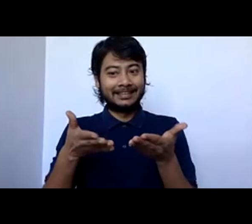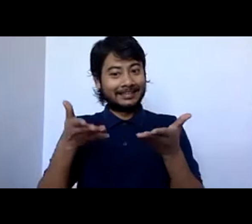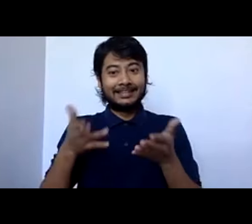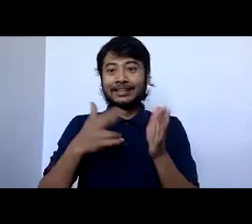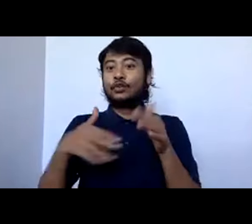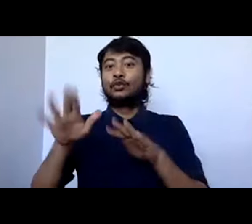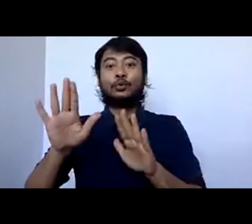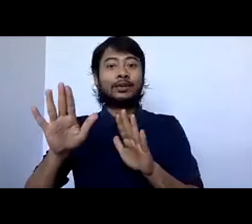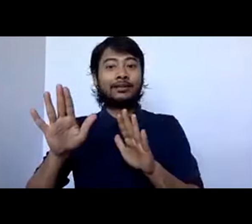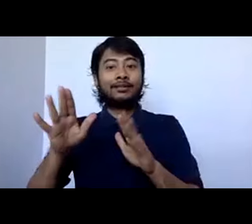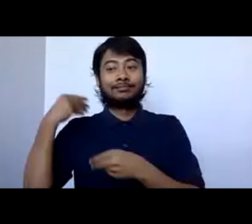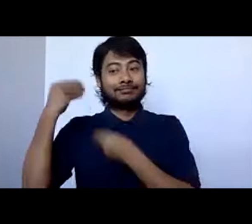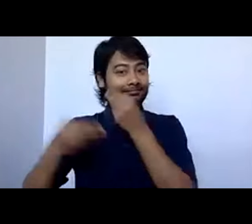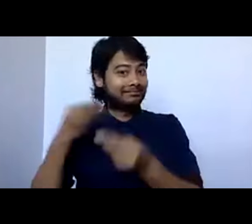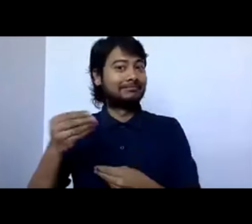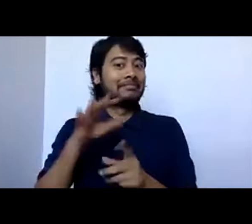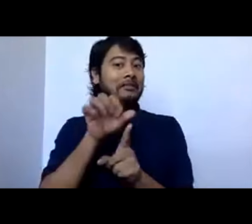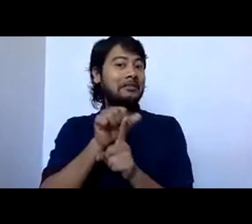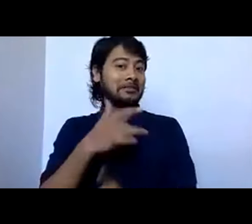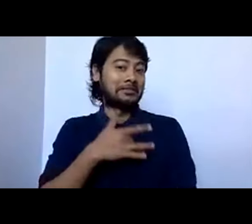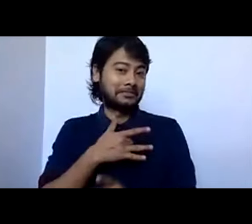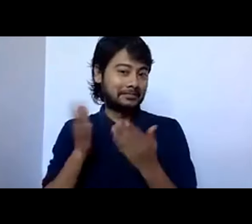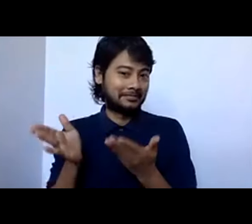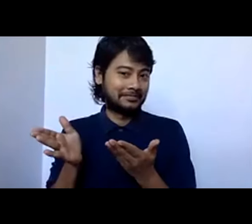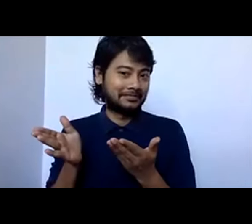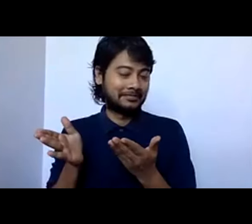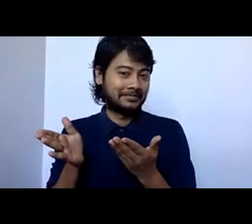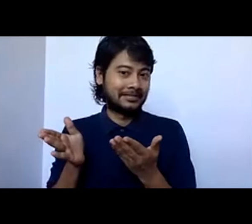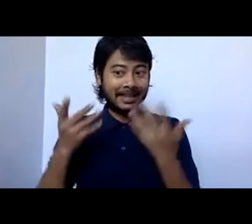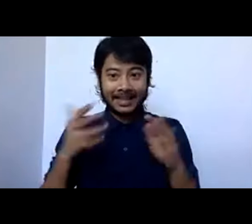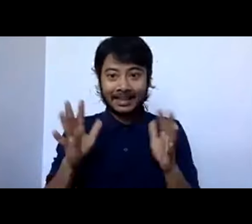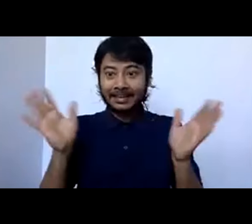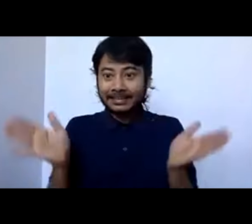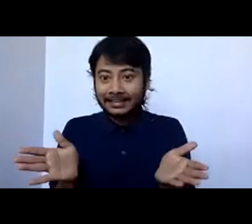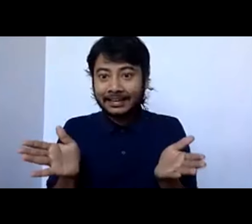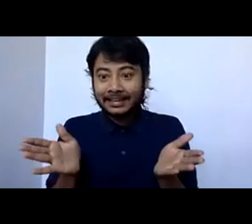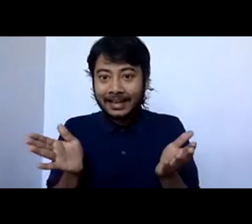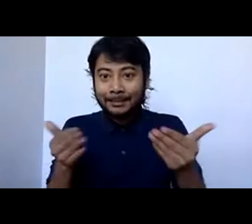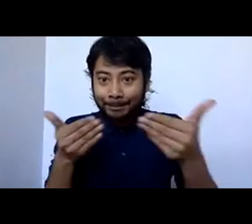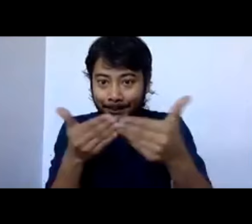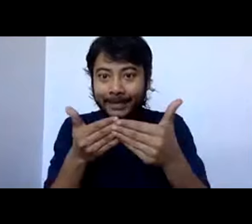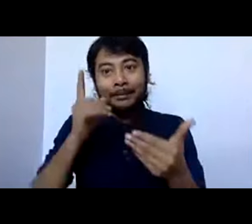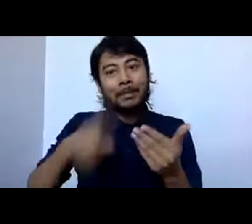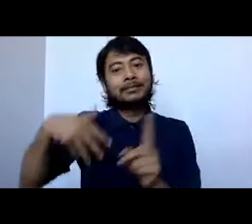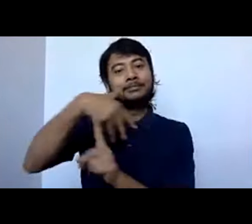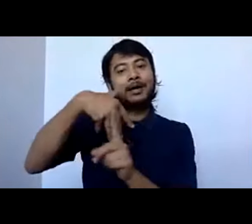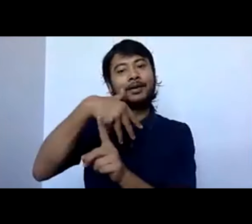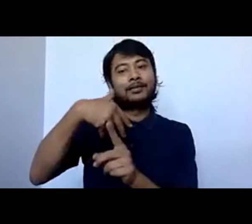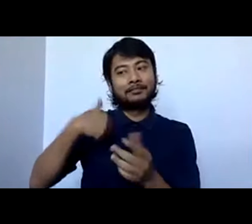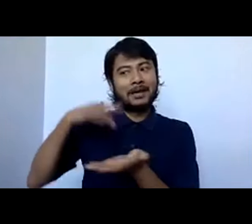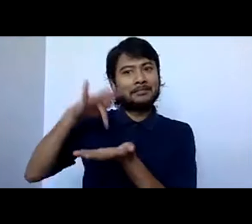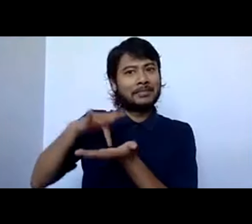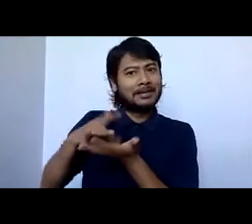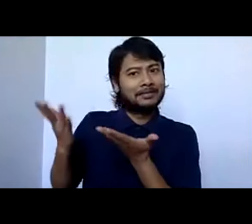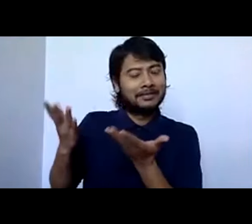to start by basically telling people where they come from. So, know, people talk about what is their